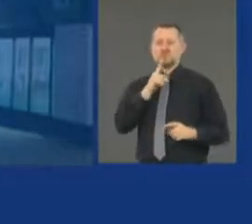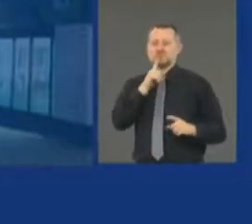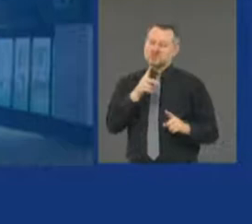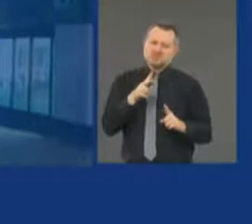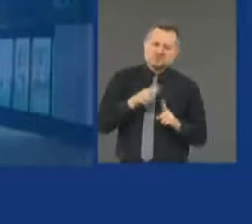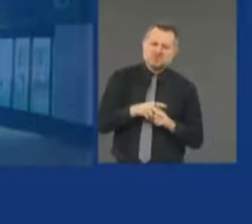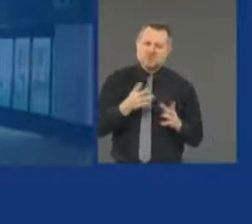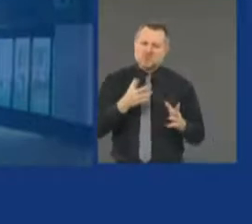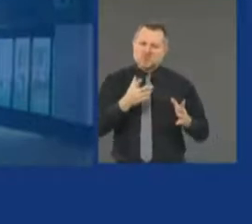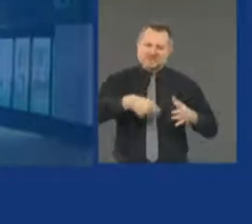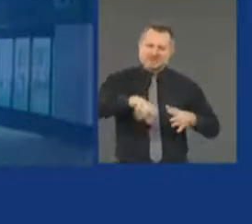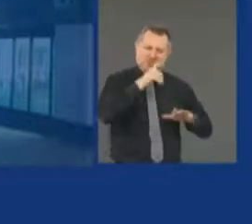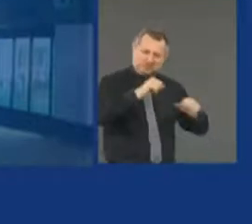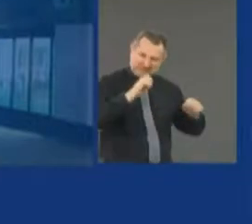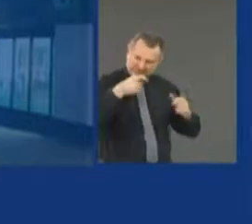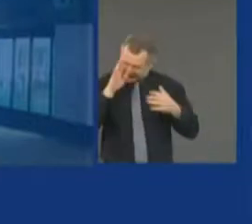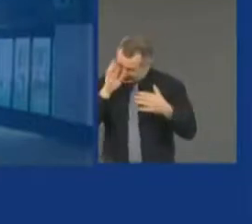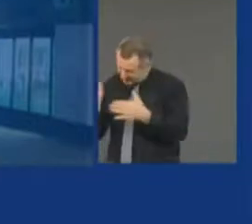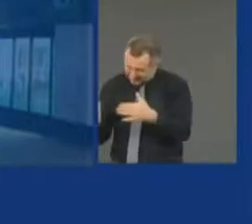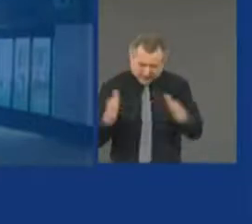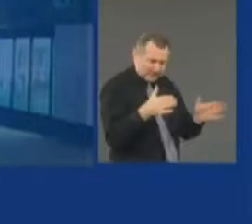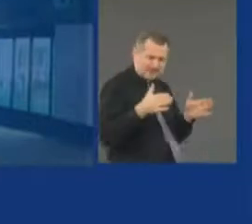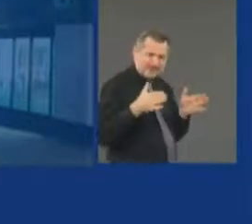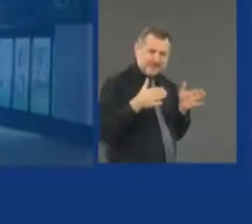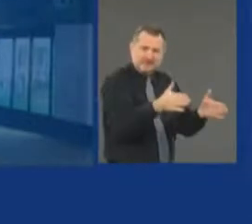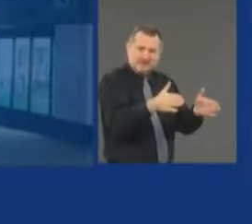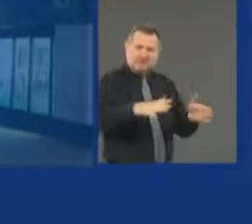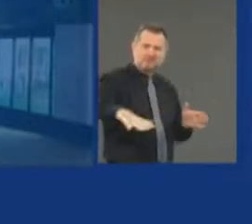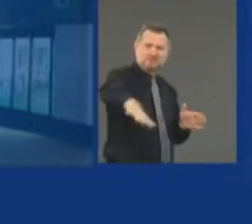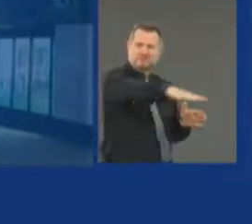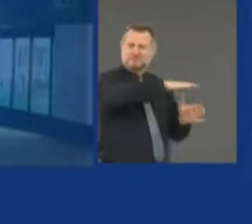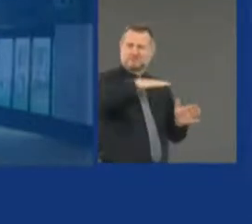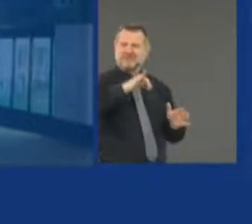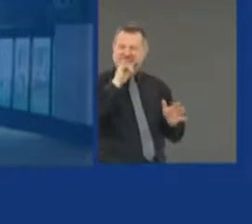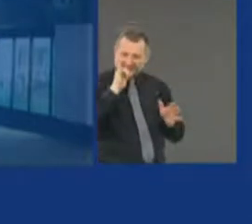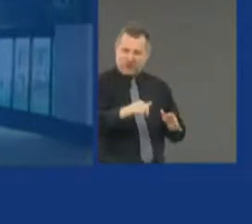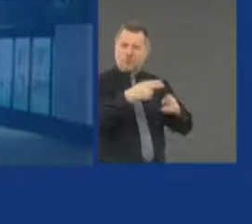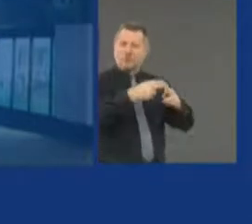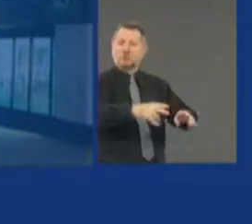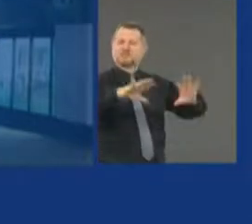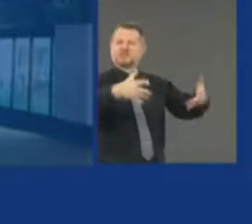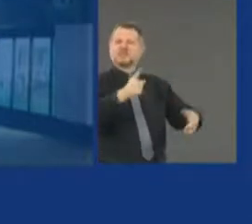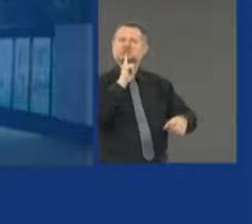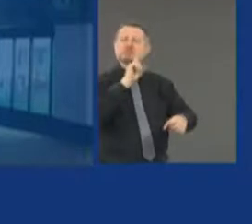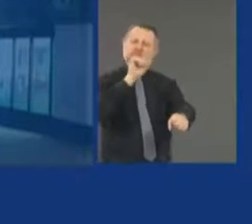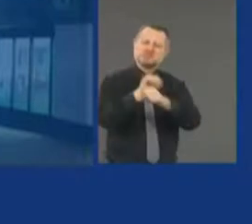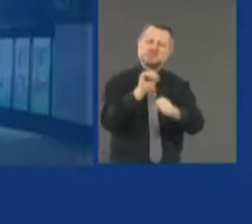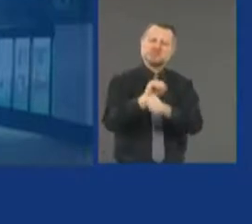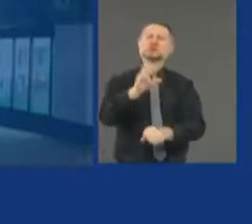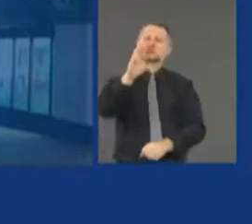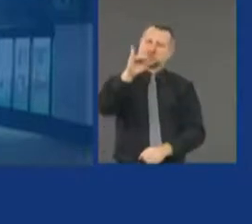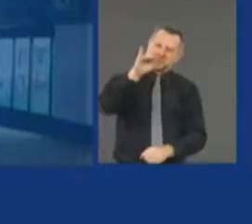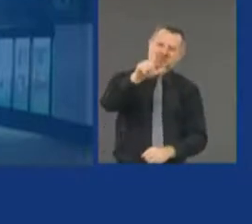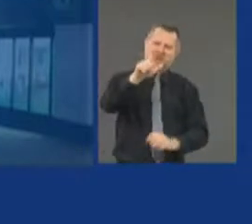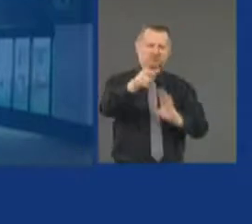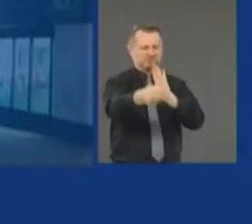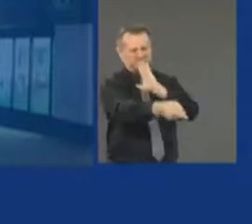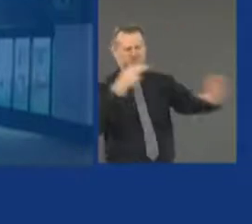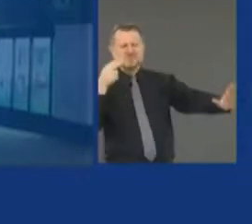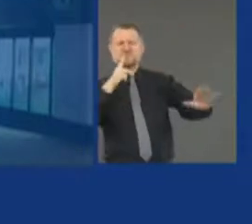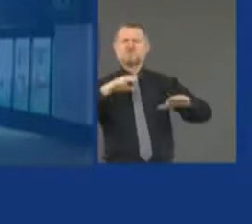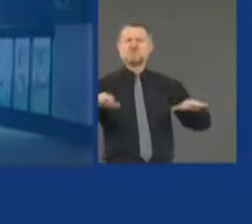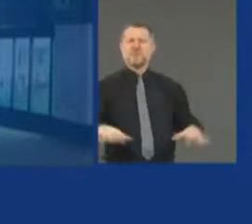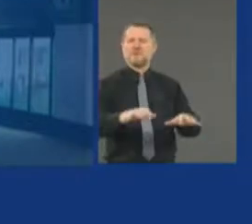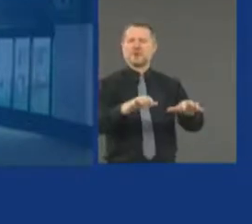looting is criminal behavior, pure and simple. There's no righteousness. There's no message. There's no